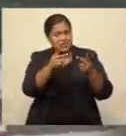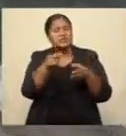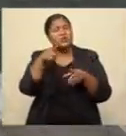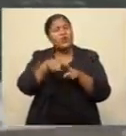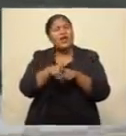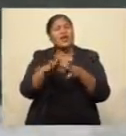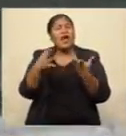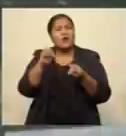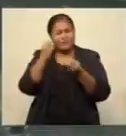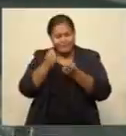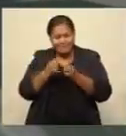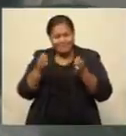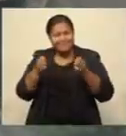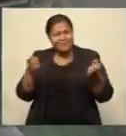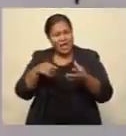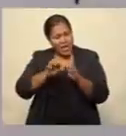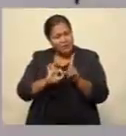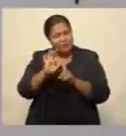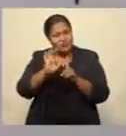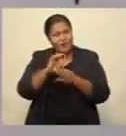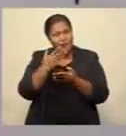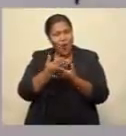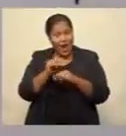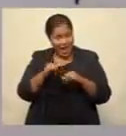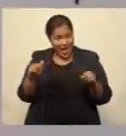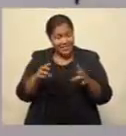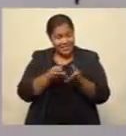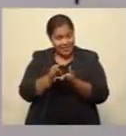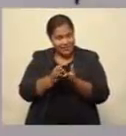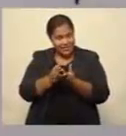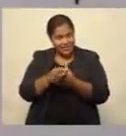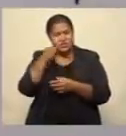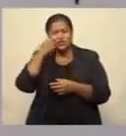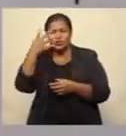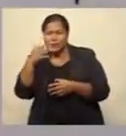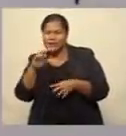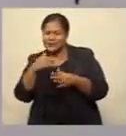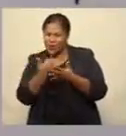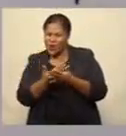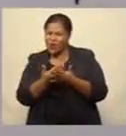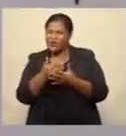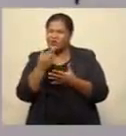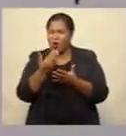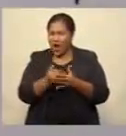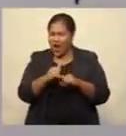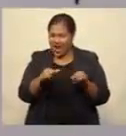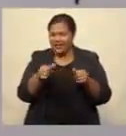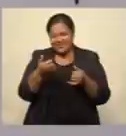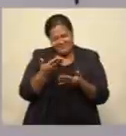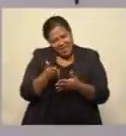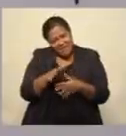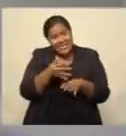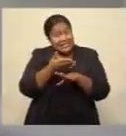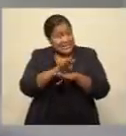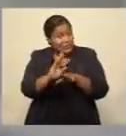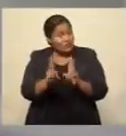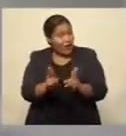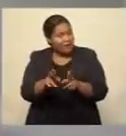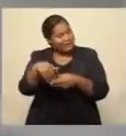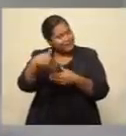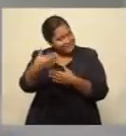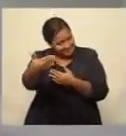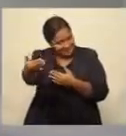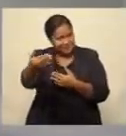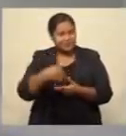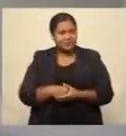how to expand and improve online services. Supermarkets have also learned that online shopping could be the norm in time to come. I think the